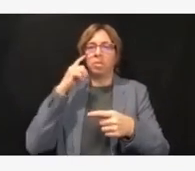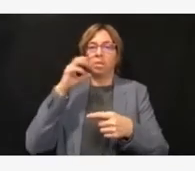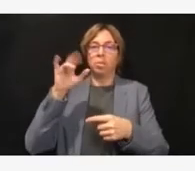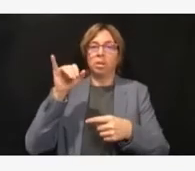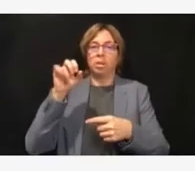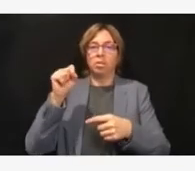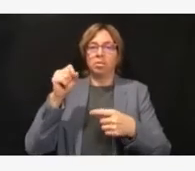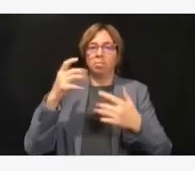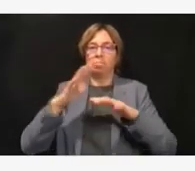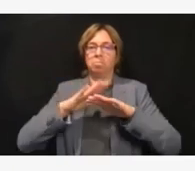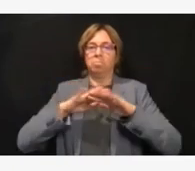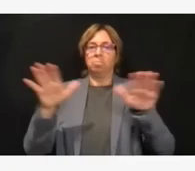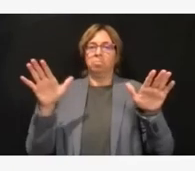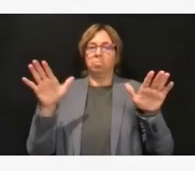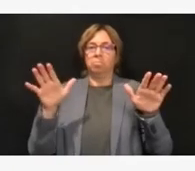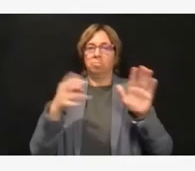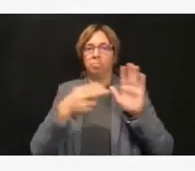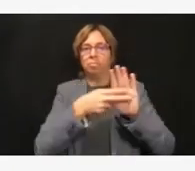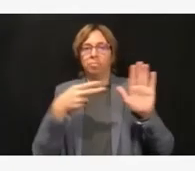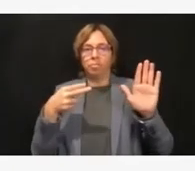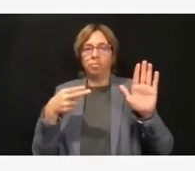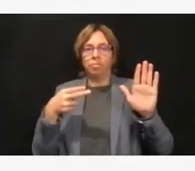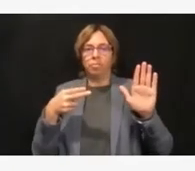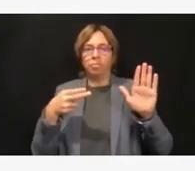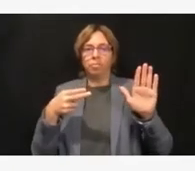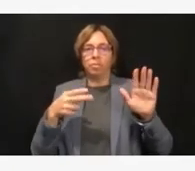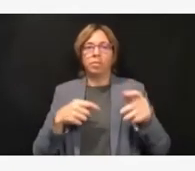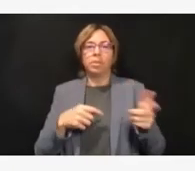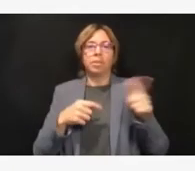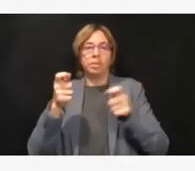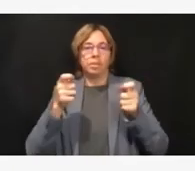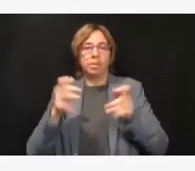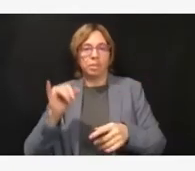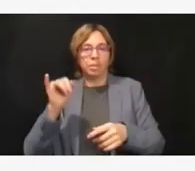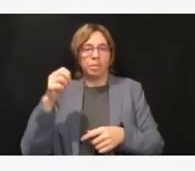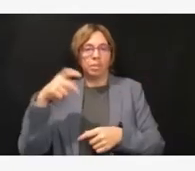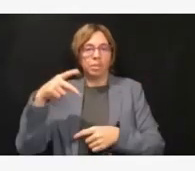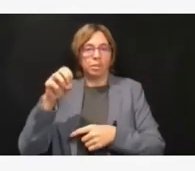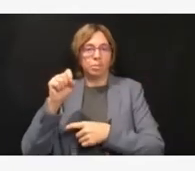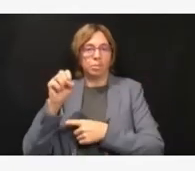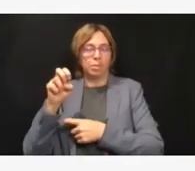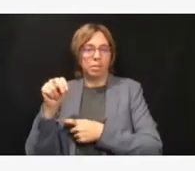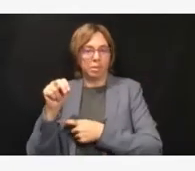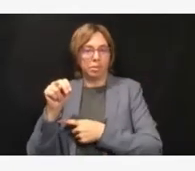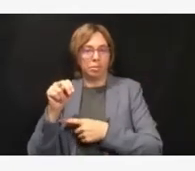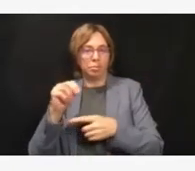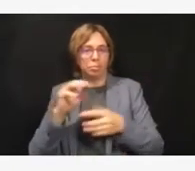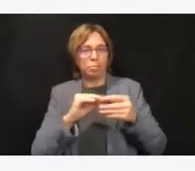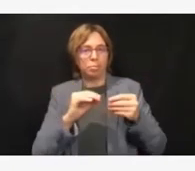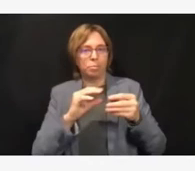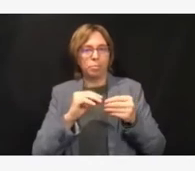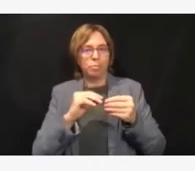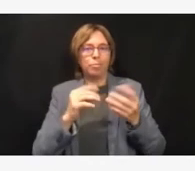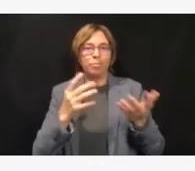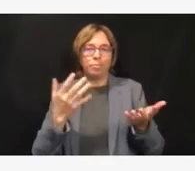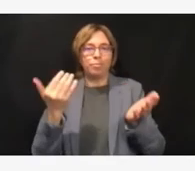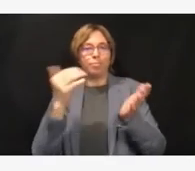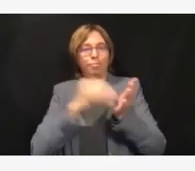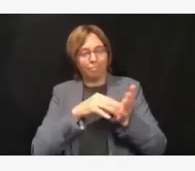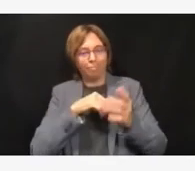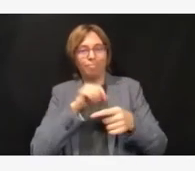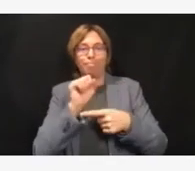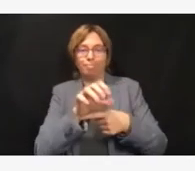Yes, thanks, Ian. It's a great question. You know, I will give the answer I've been giving through this entire crisis standards of care situation,